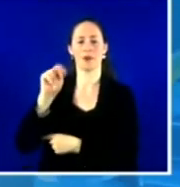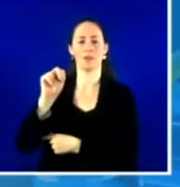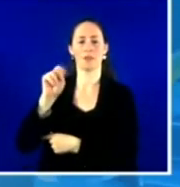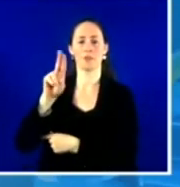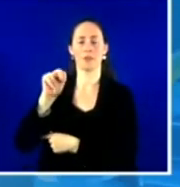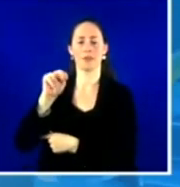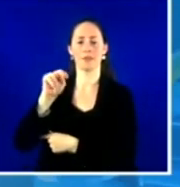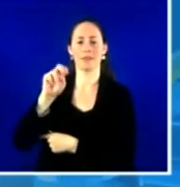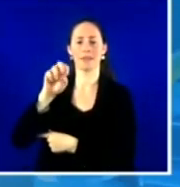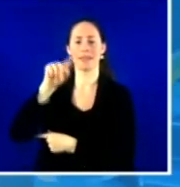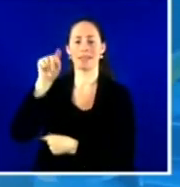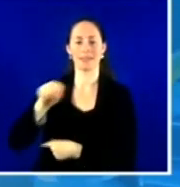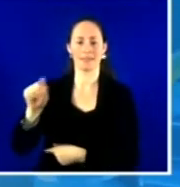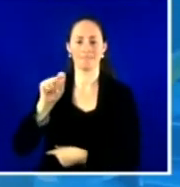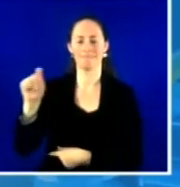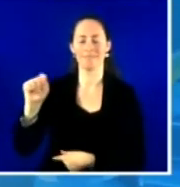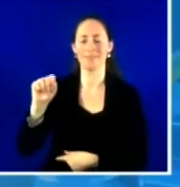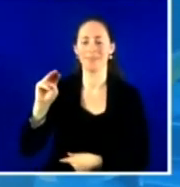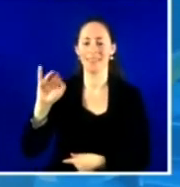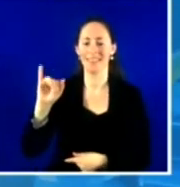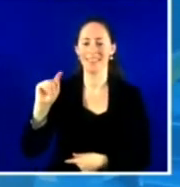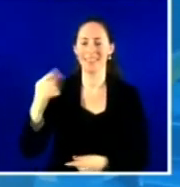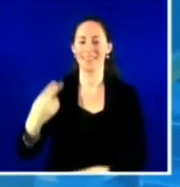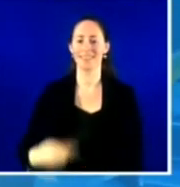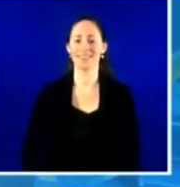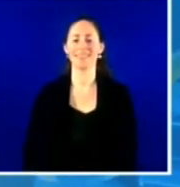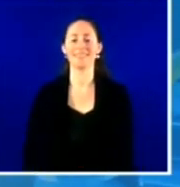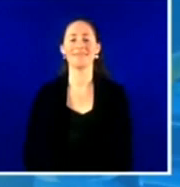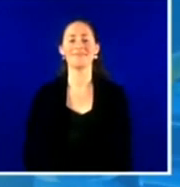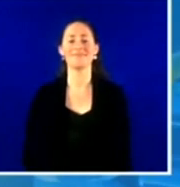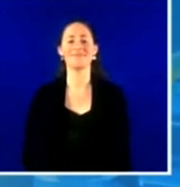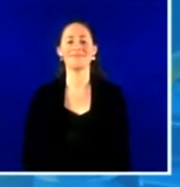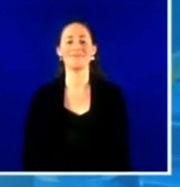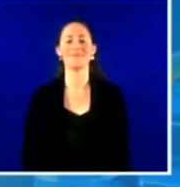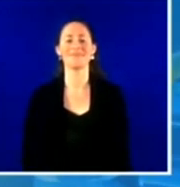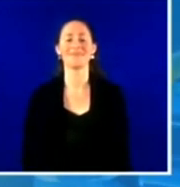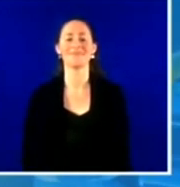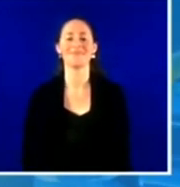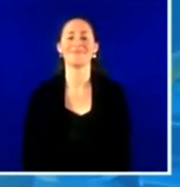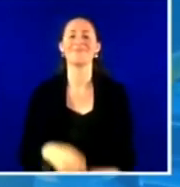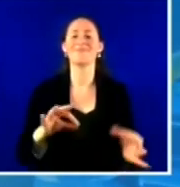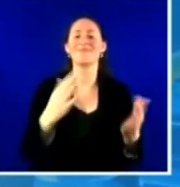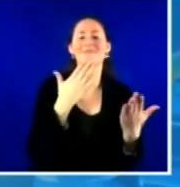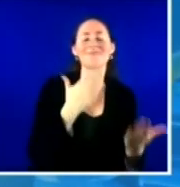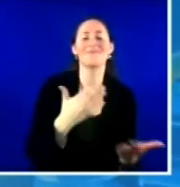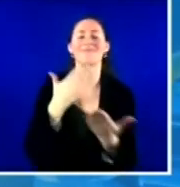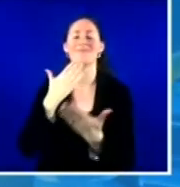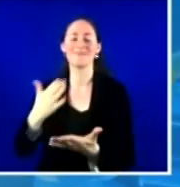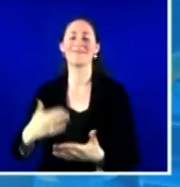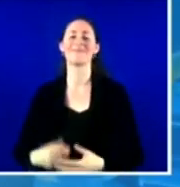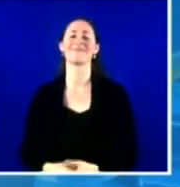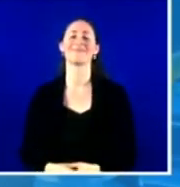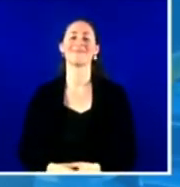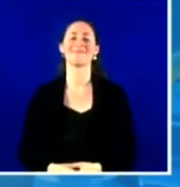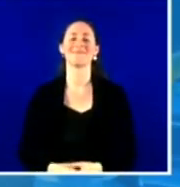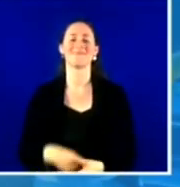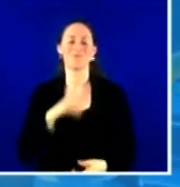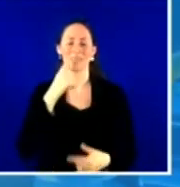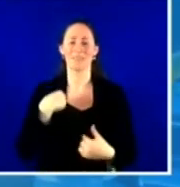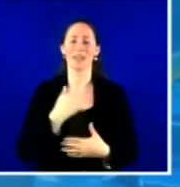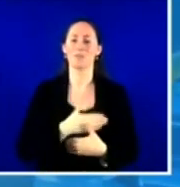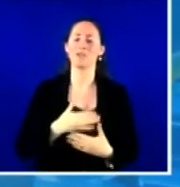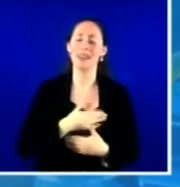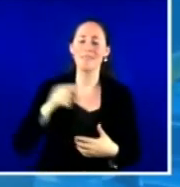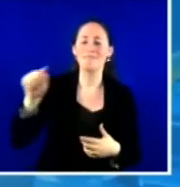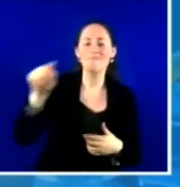Great. Thank you so much, Dr. Fauci and good day to everyone. Thanks so much for joining and so appreciate what each one of you is really doing,